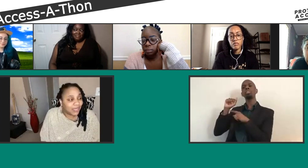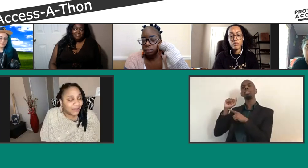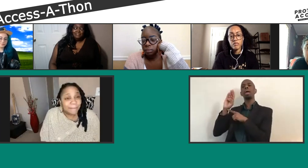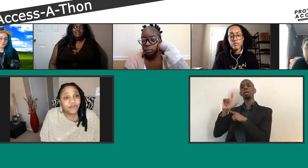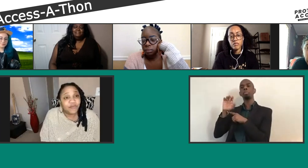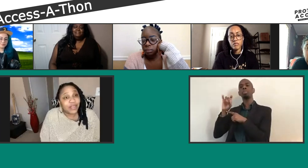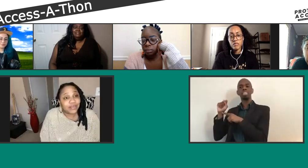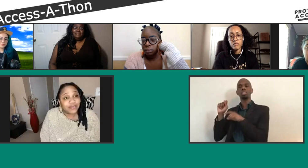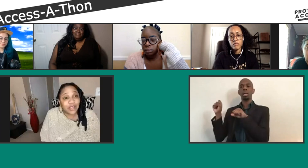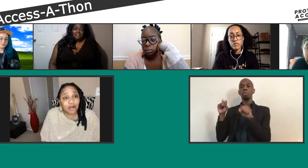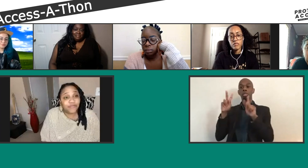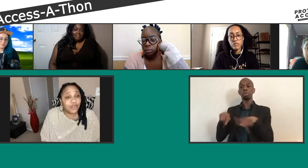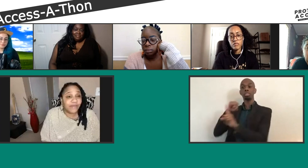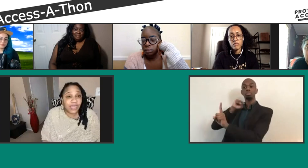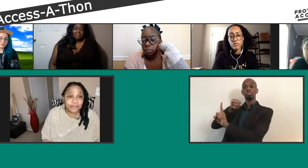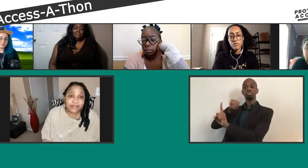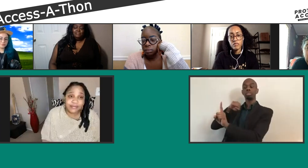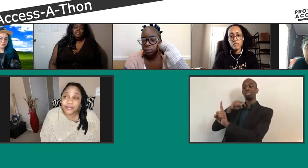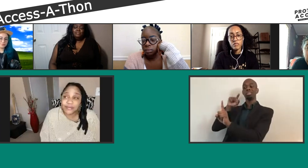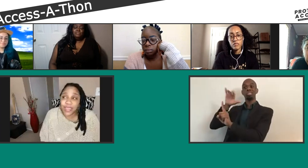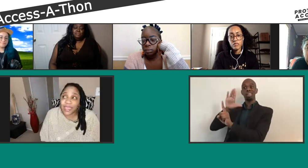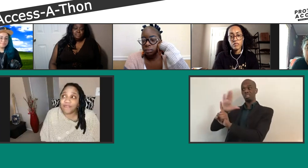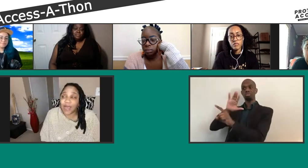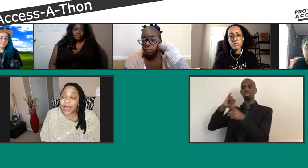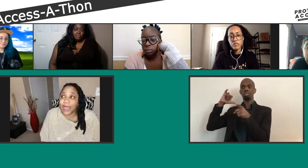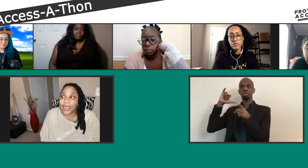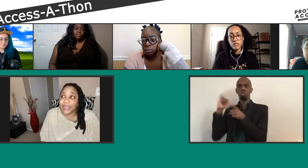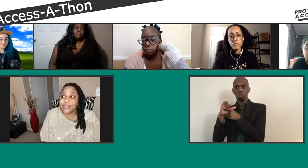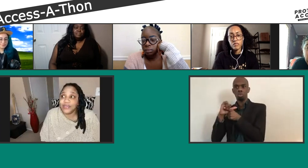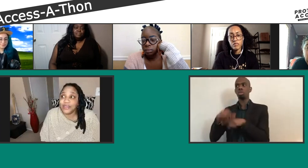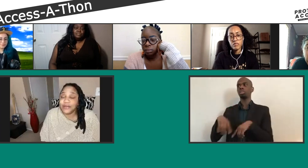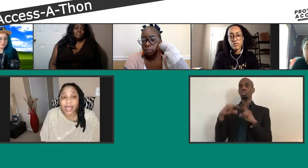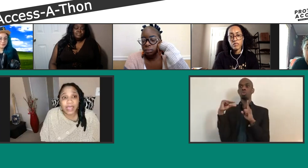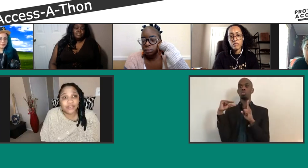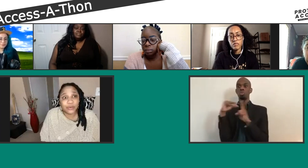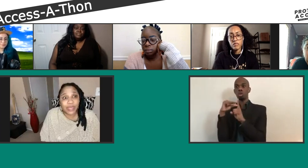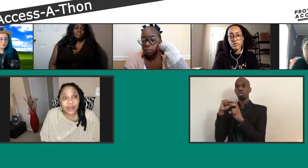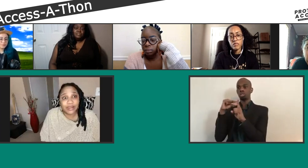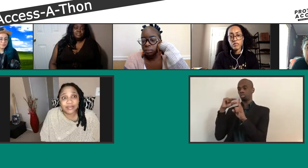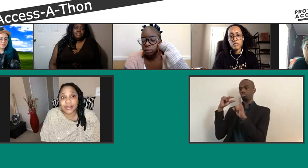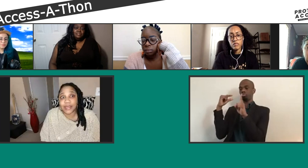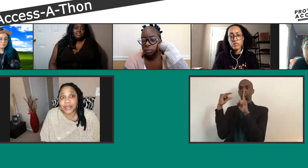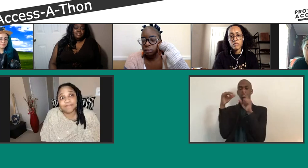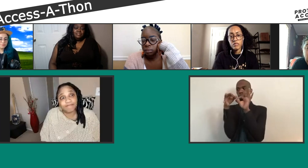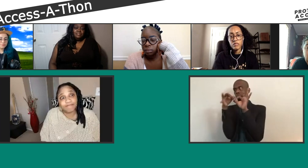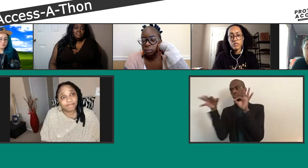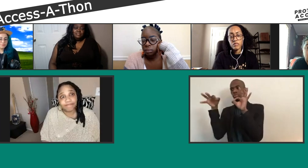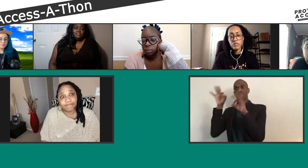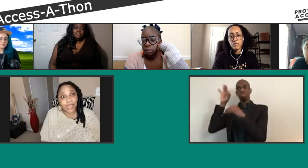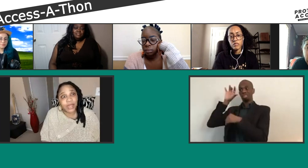phrases that are full of ableism. Like, if I could, I swear, it's like